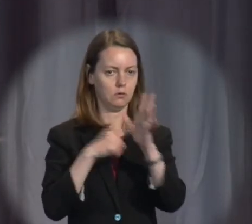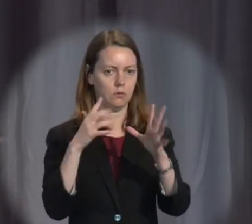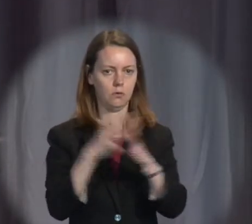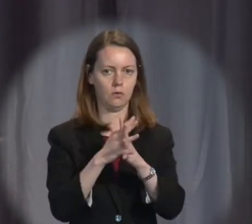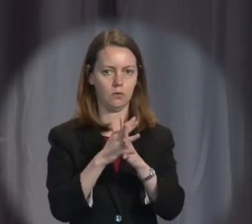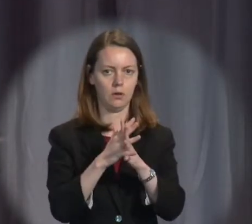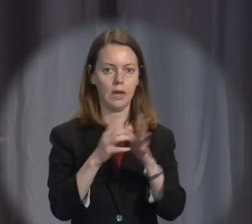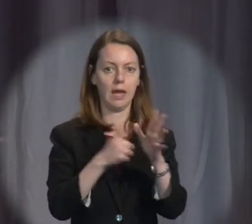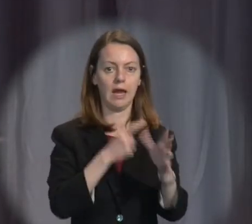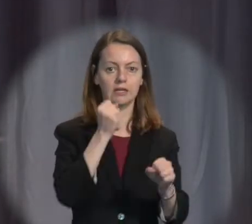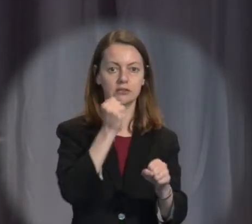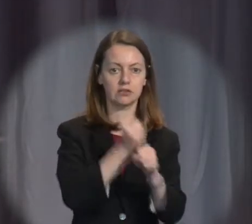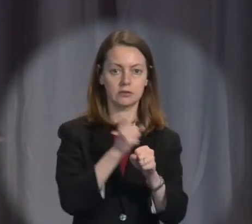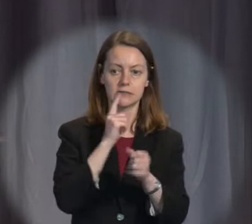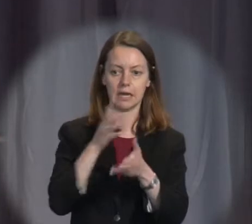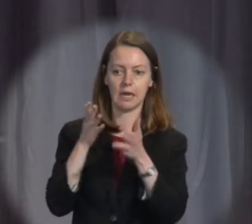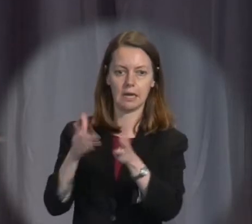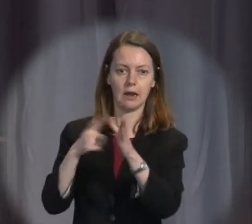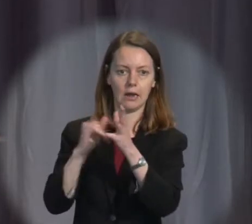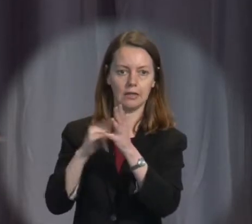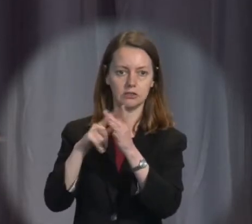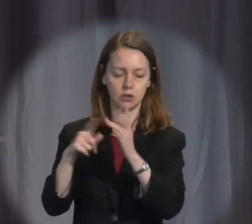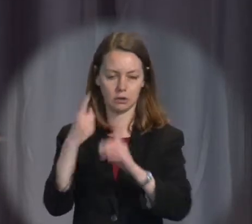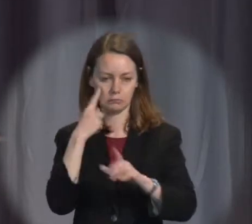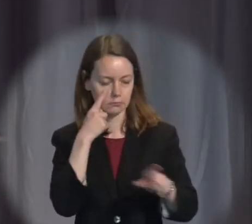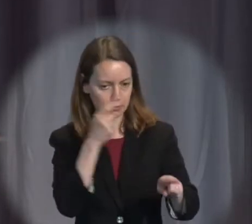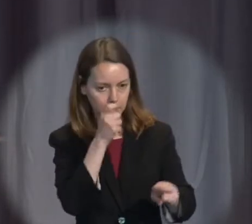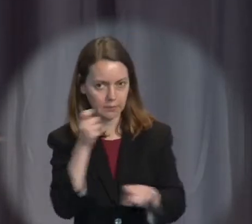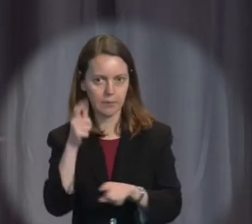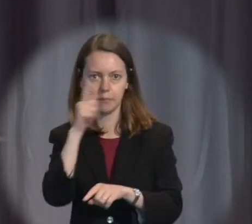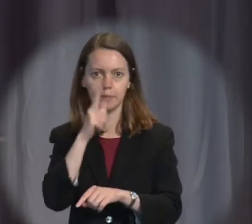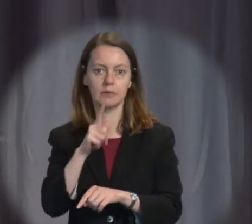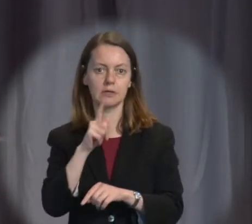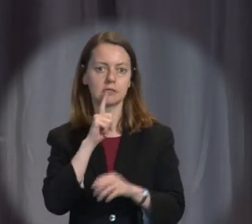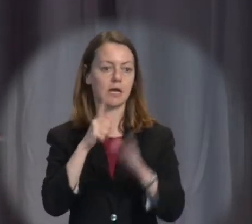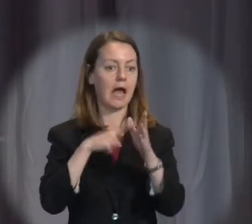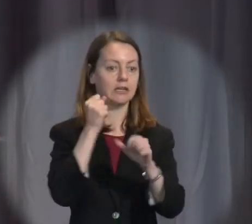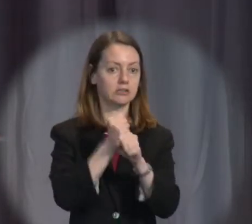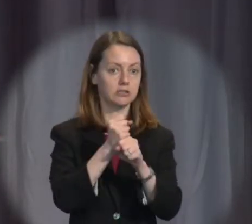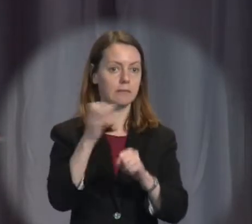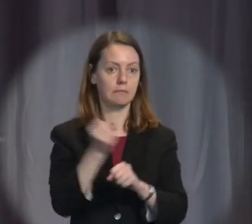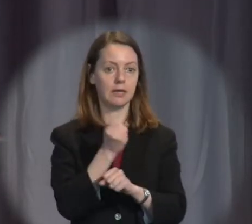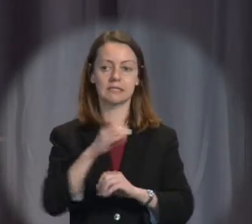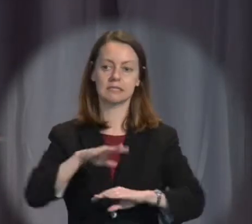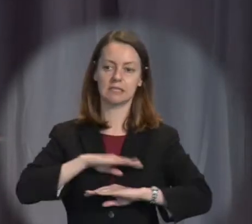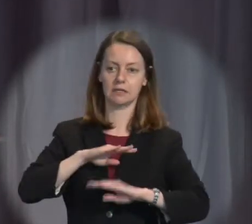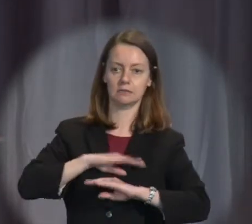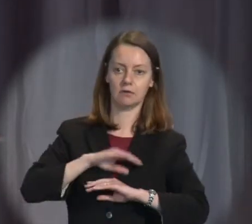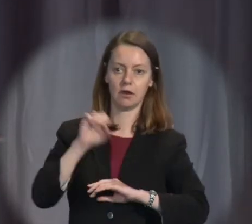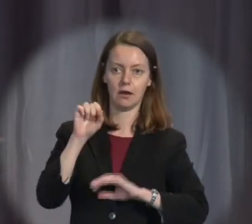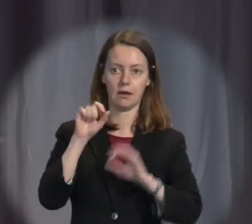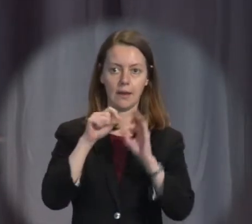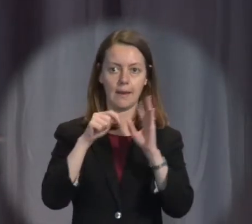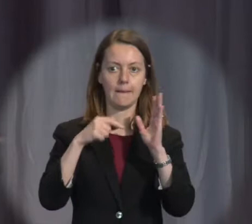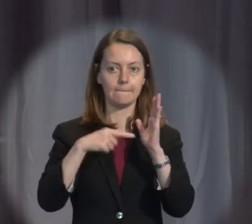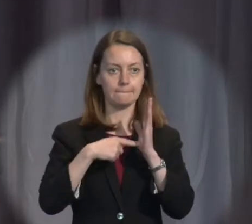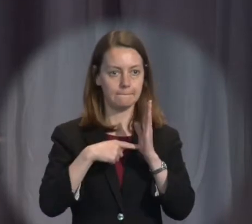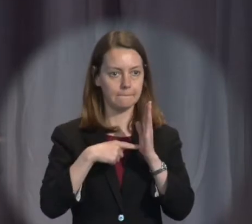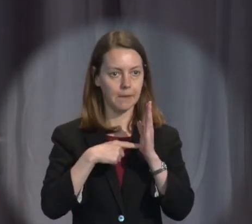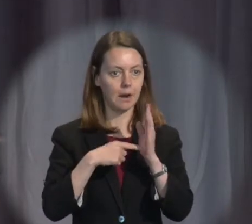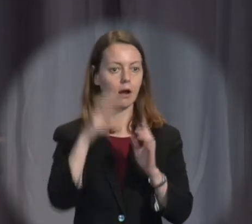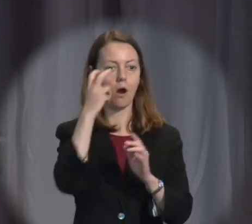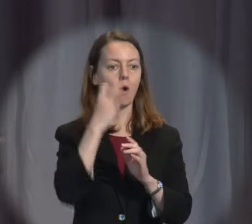if he's satisfied that it's reasonable to do so. But the earlier law was that he had to be satisfied that other methods would be ineffective.